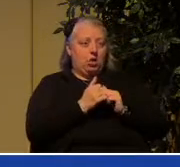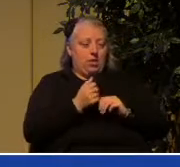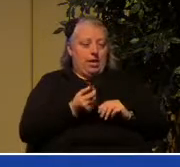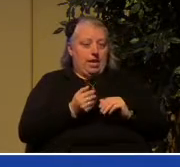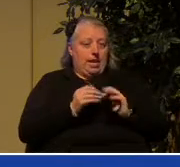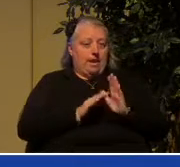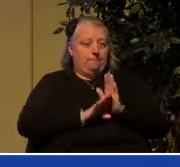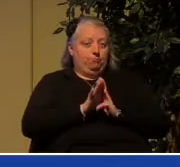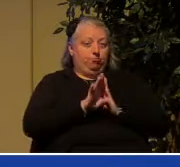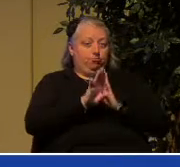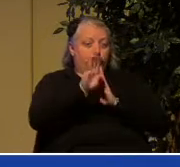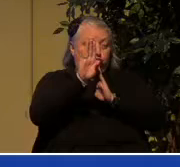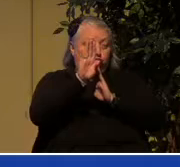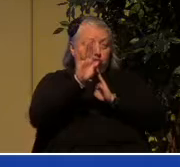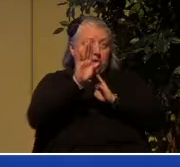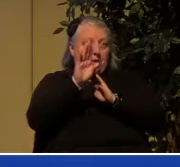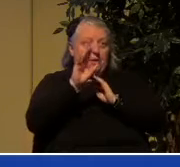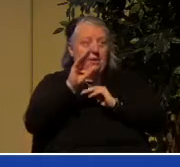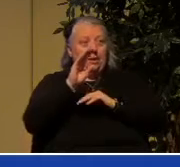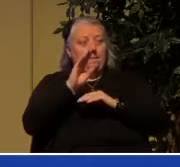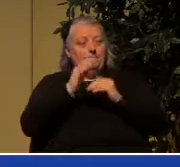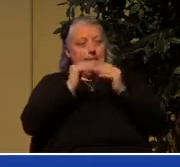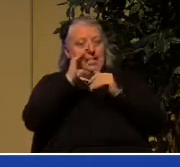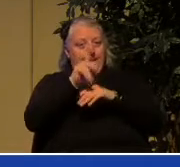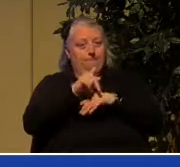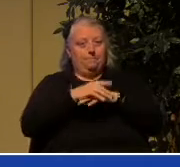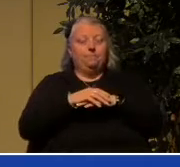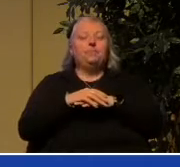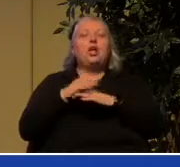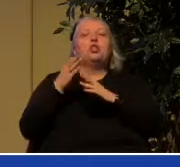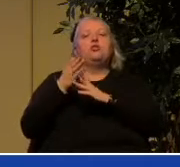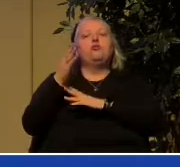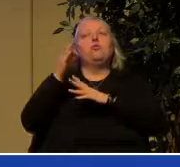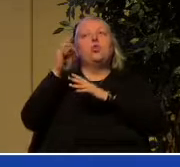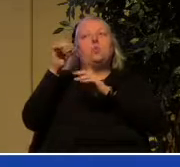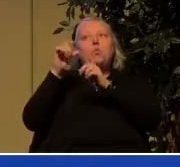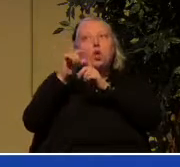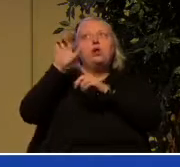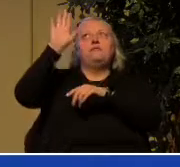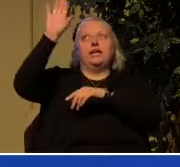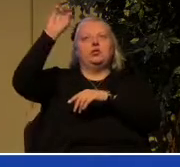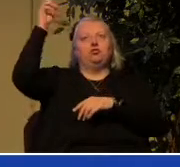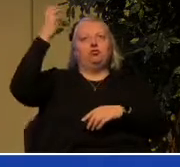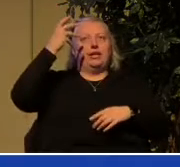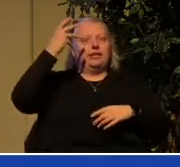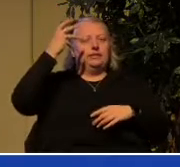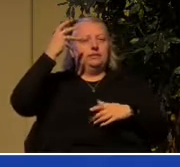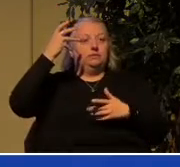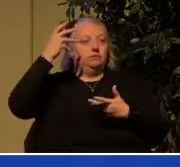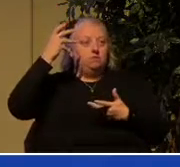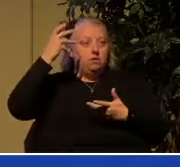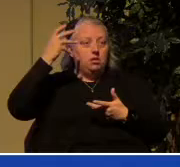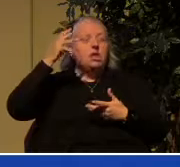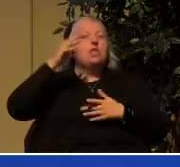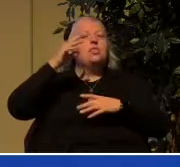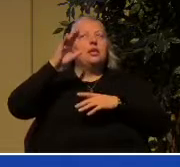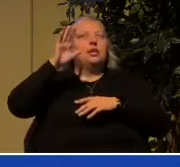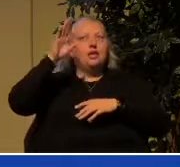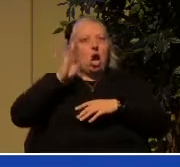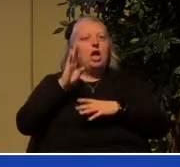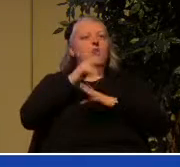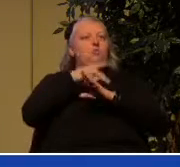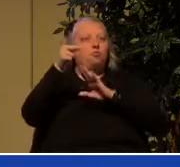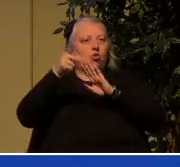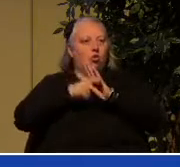that is to say God's program of salvation through faith in